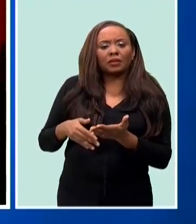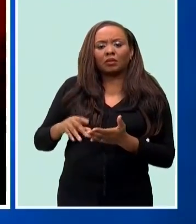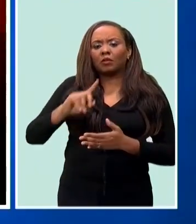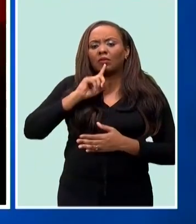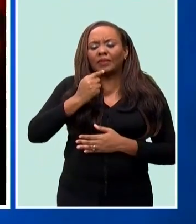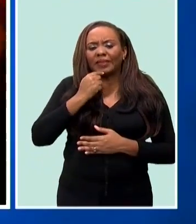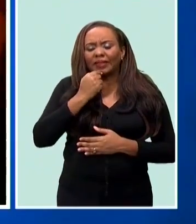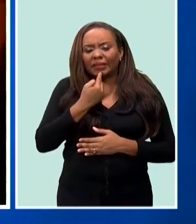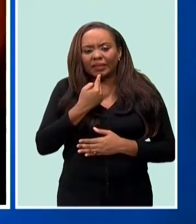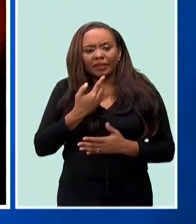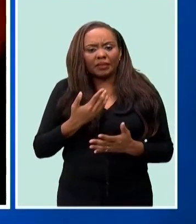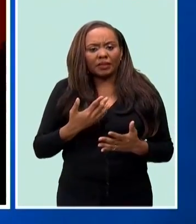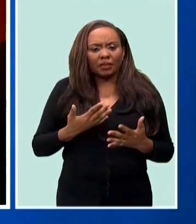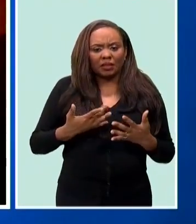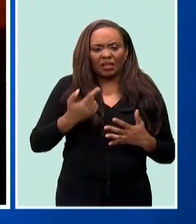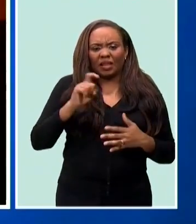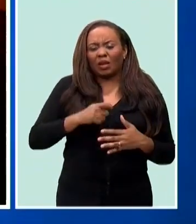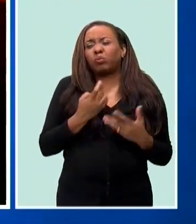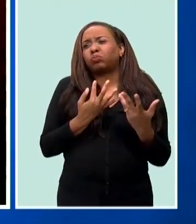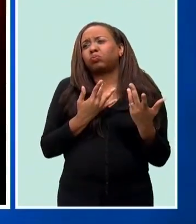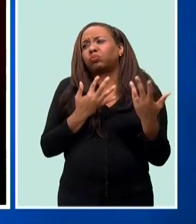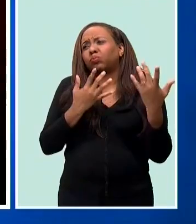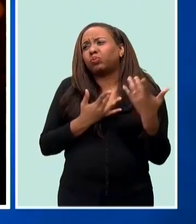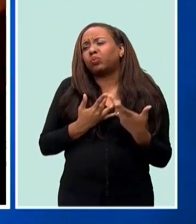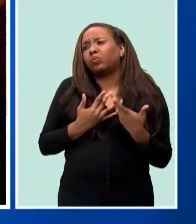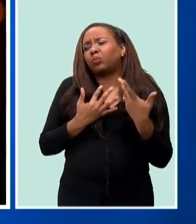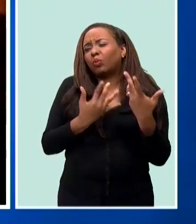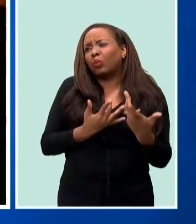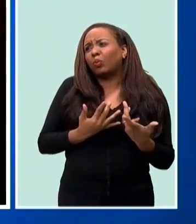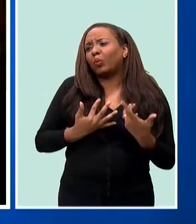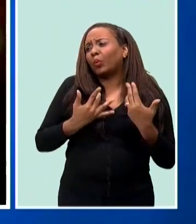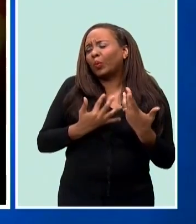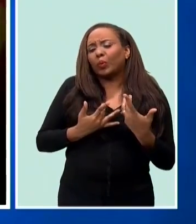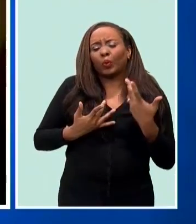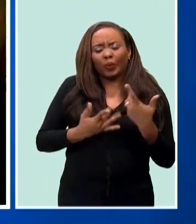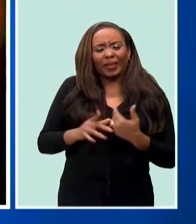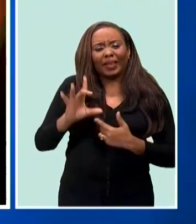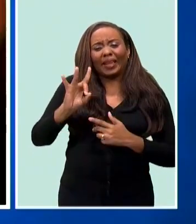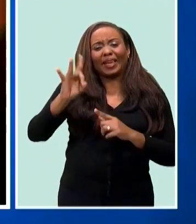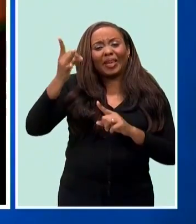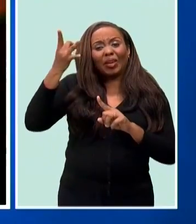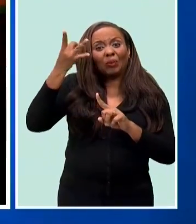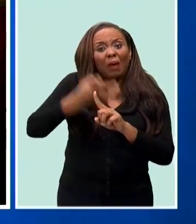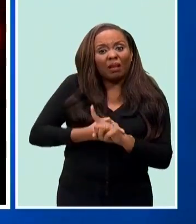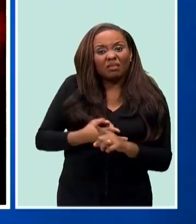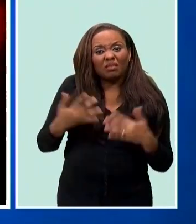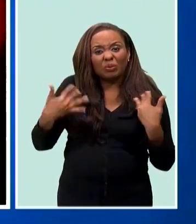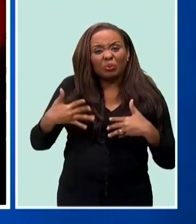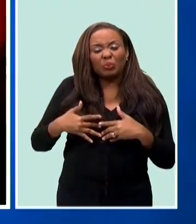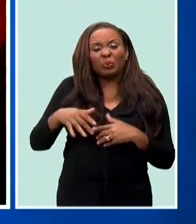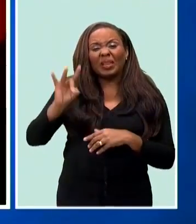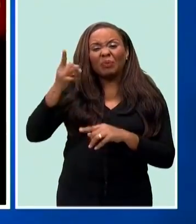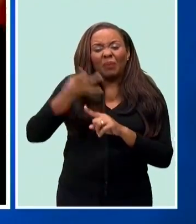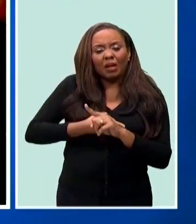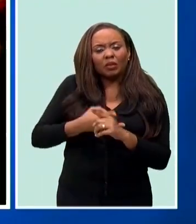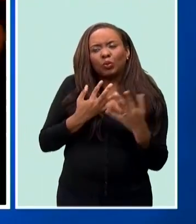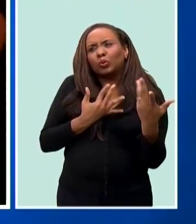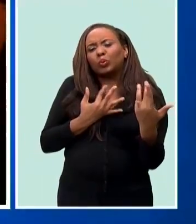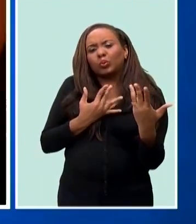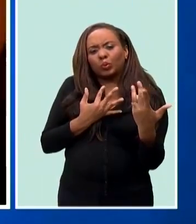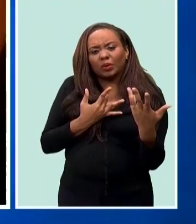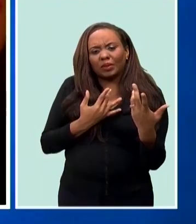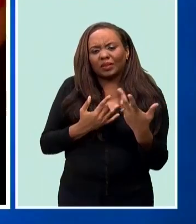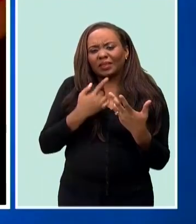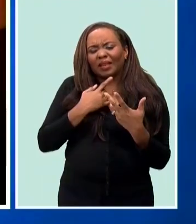serious symptoms, she says she has had to wait about another eight months before she can access the care she needs. Violet believes